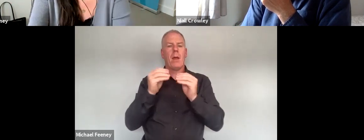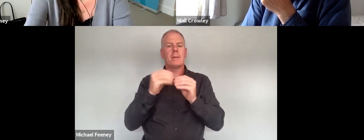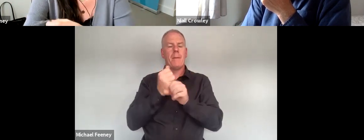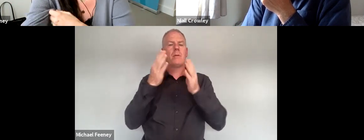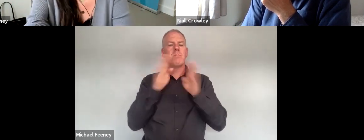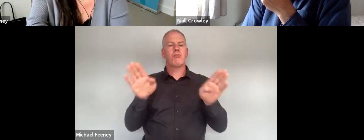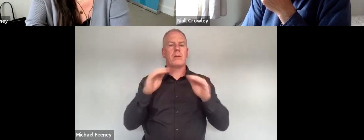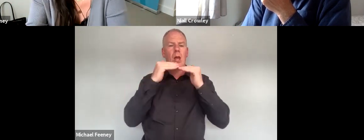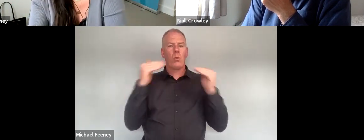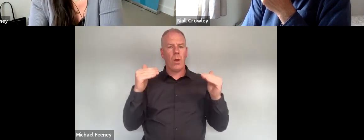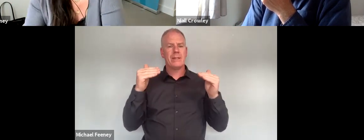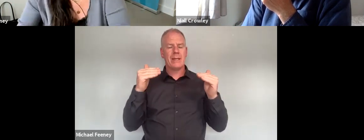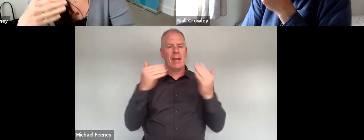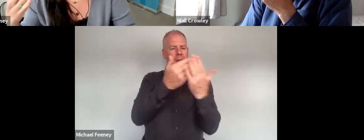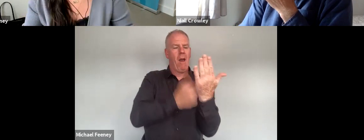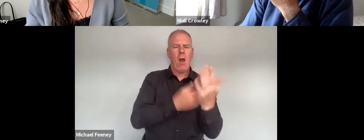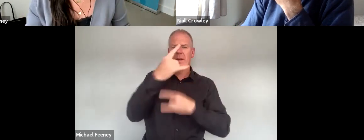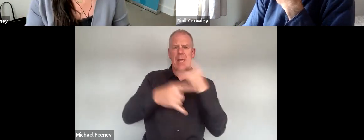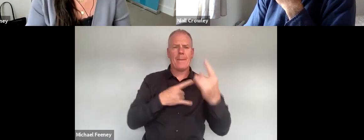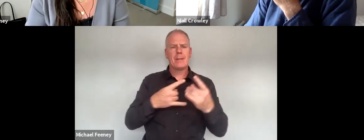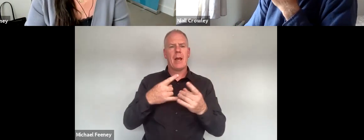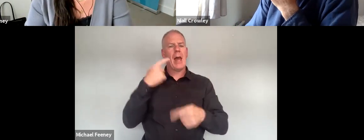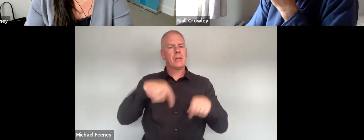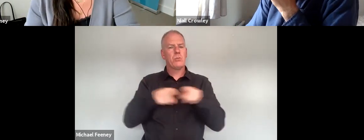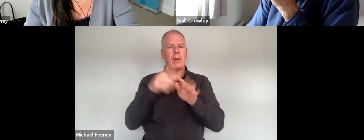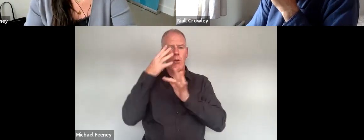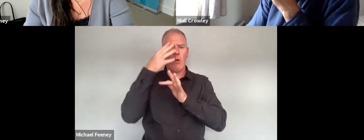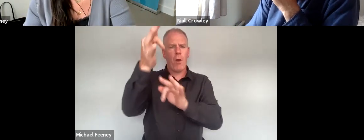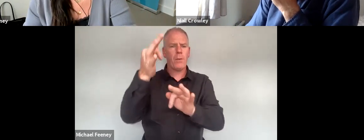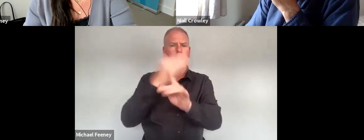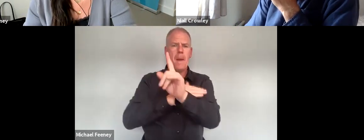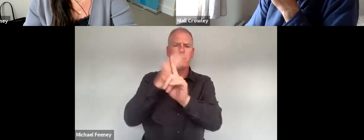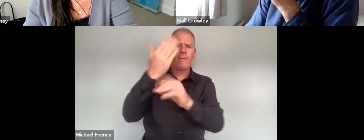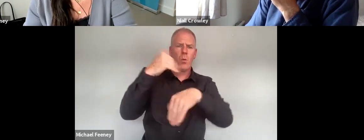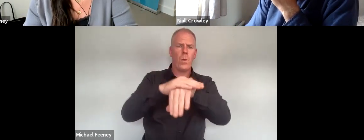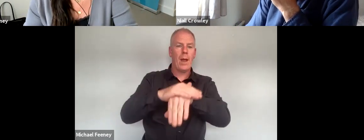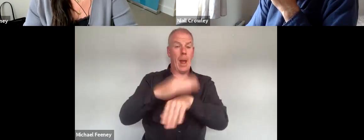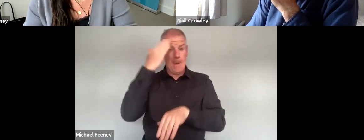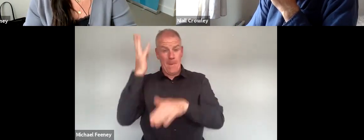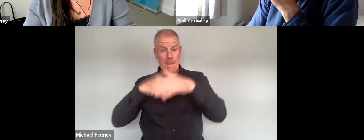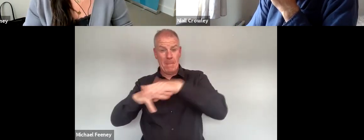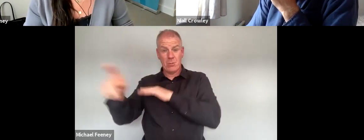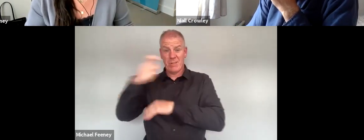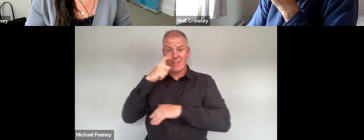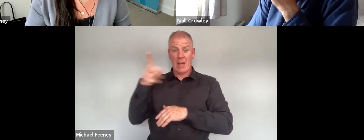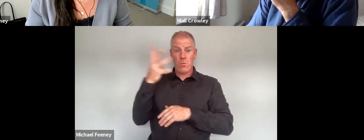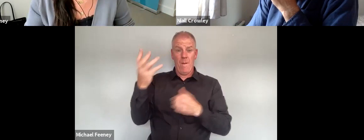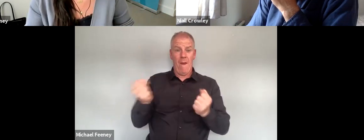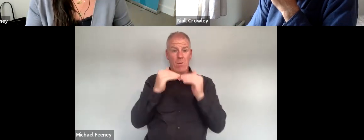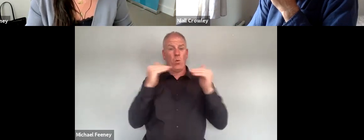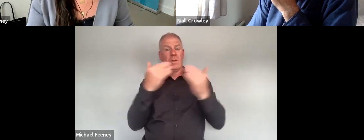legislation picture. Looking forward to what can be improved knowing obviously that the minister has committed to this equality